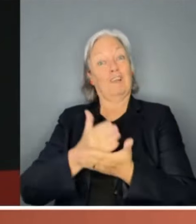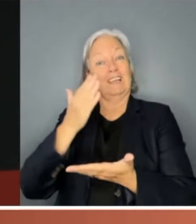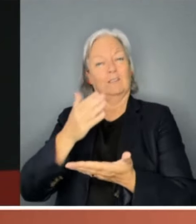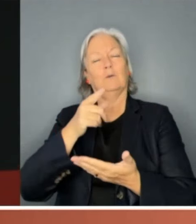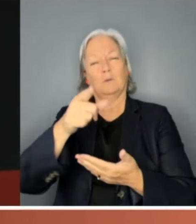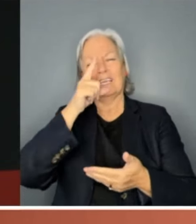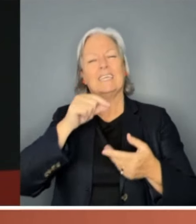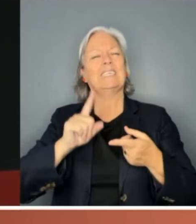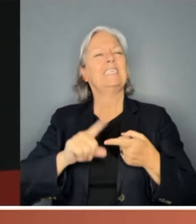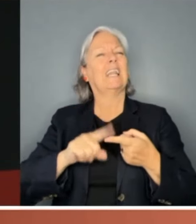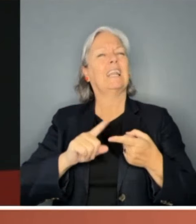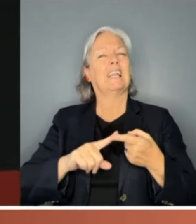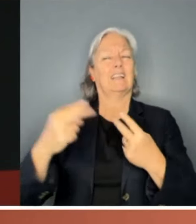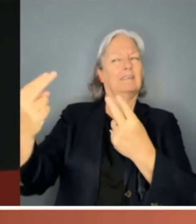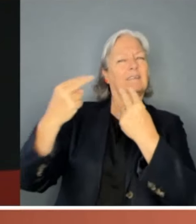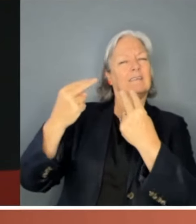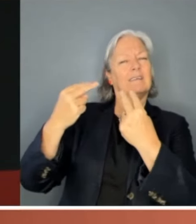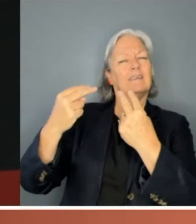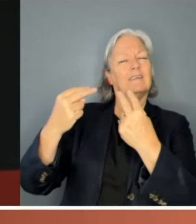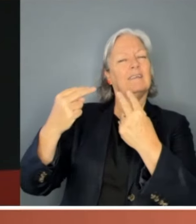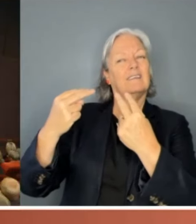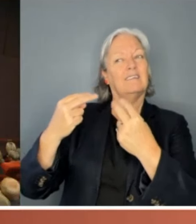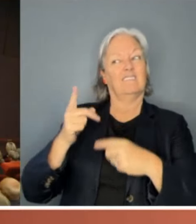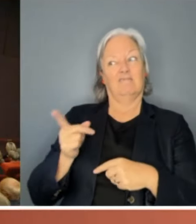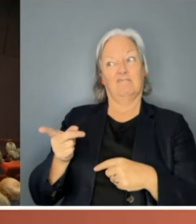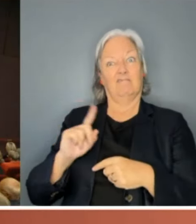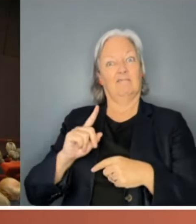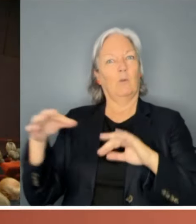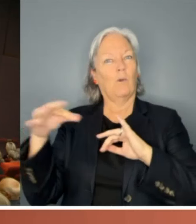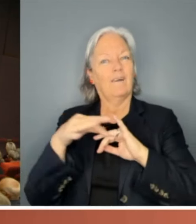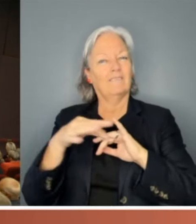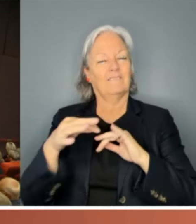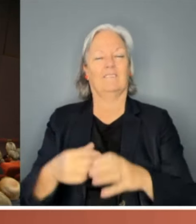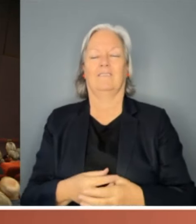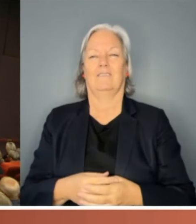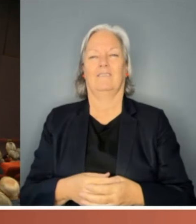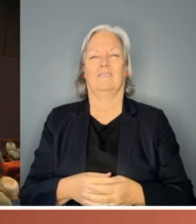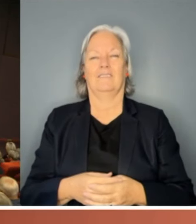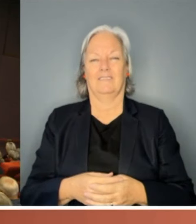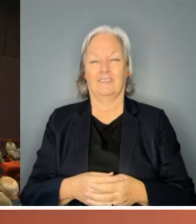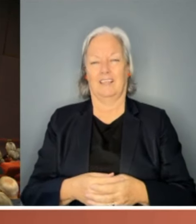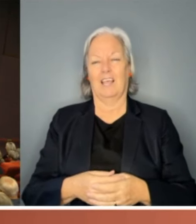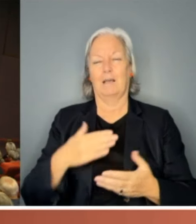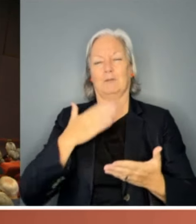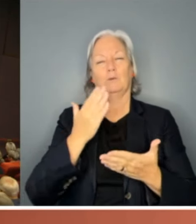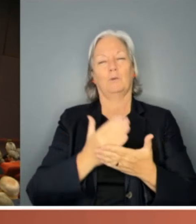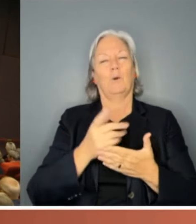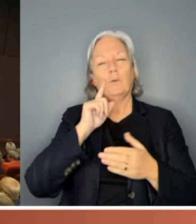assumed to be someone's wife. Absolutely. I'm pretty sure that will have broken the ice for someone to ask a question.